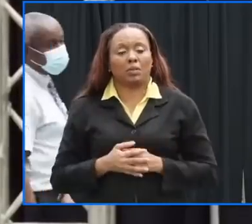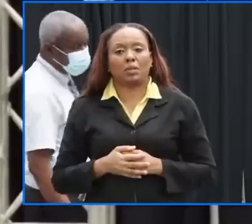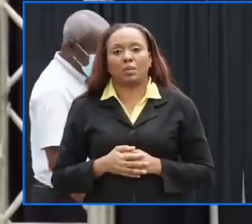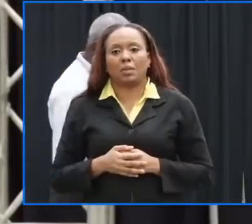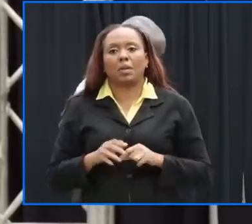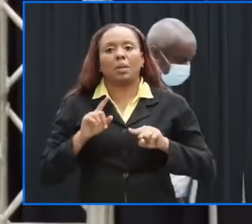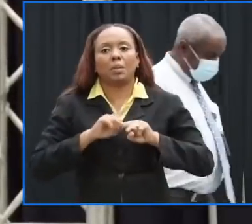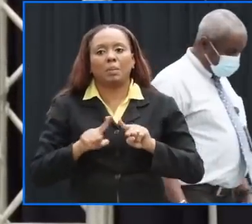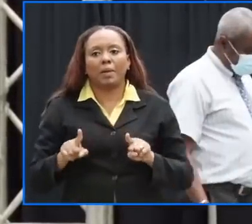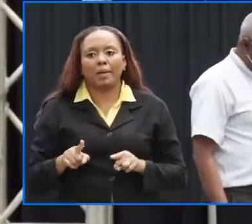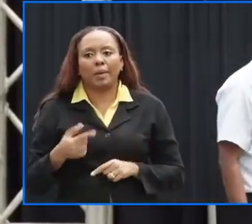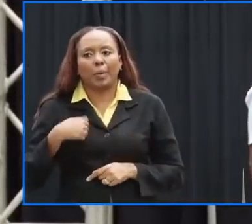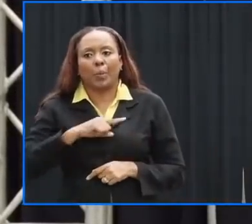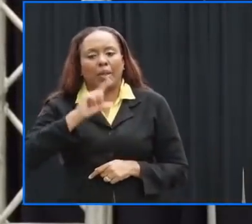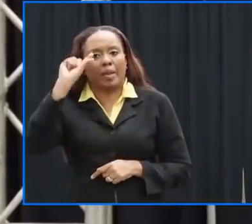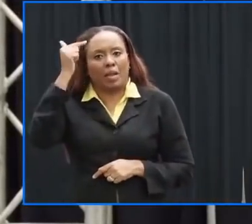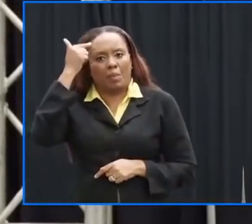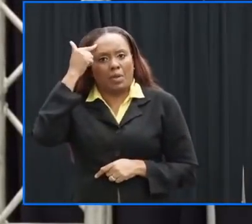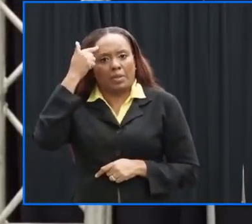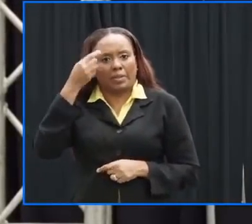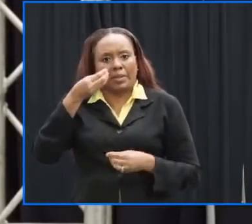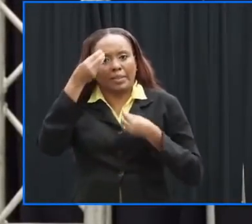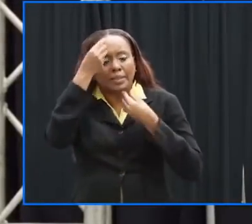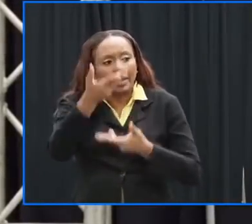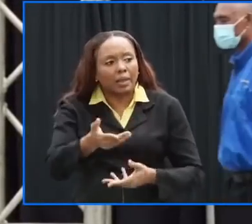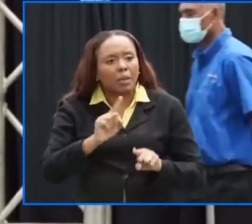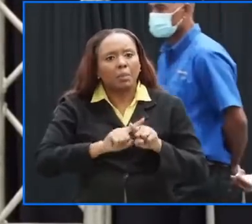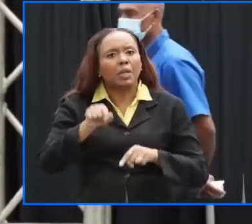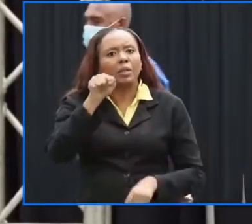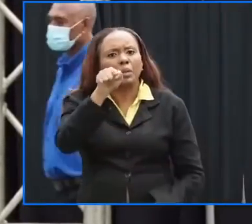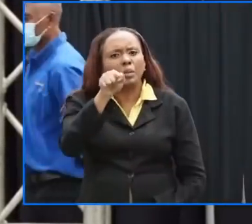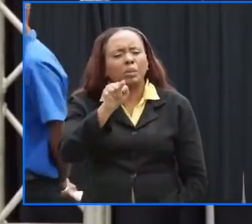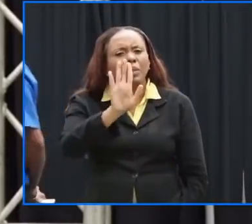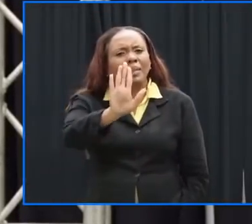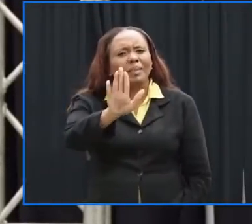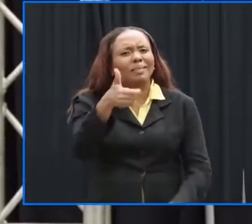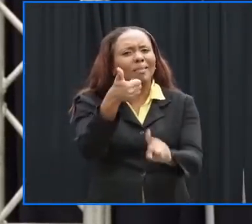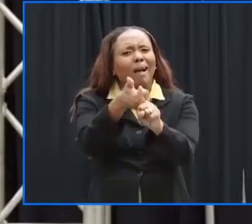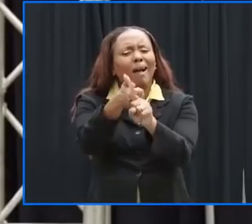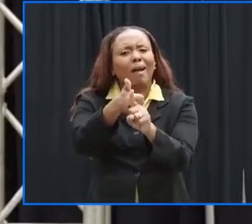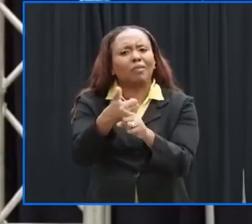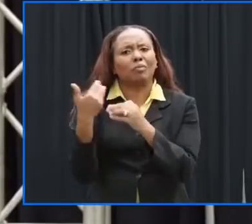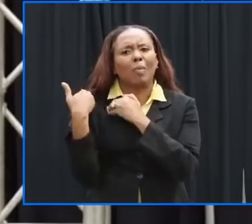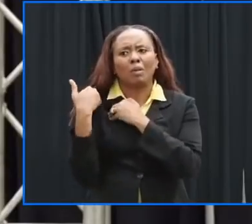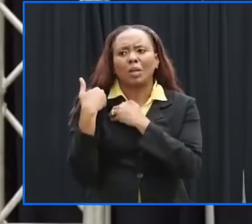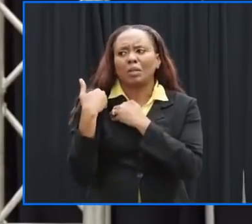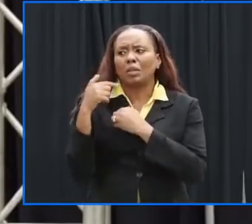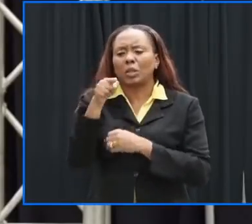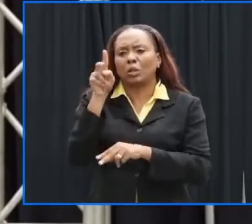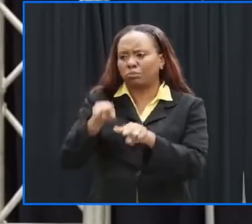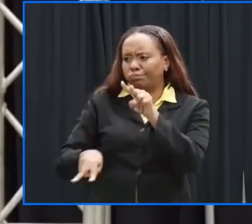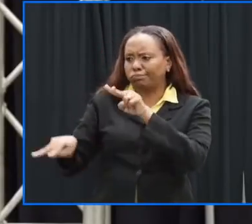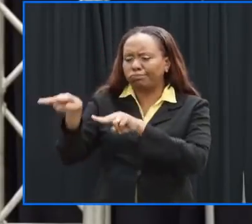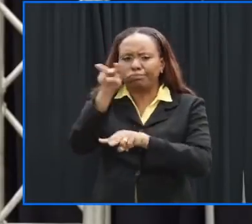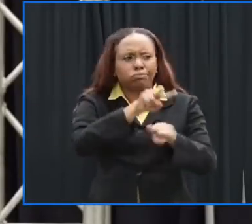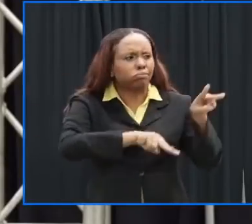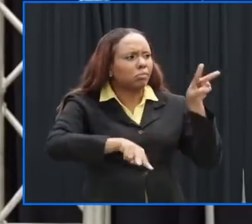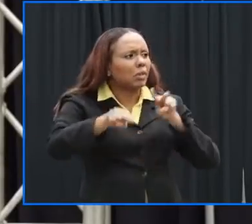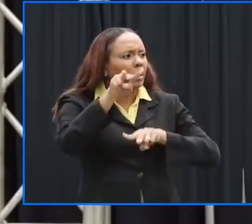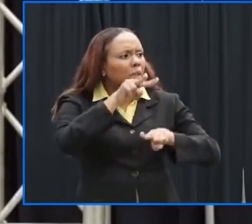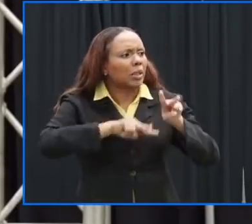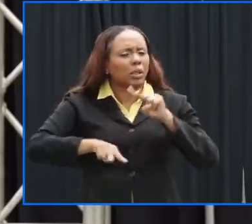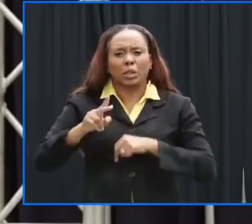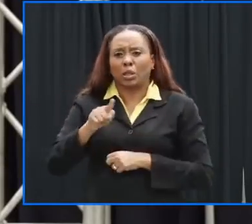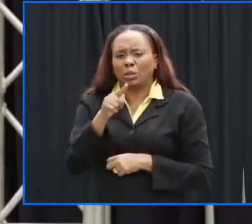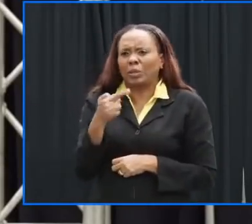do so much i'm asking barbarians once again please just look around you and assess your own situation if you feel that